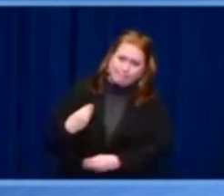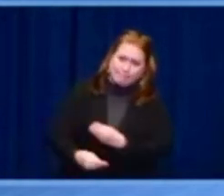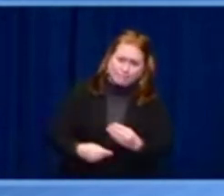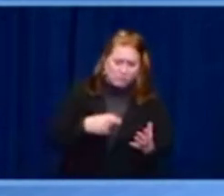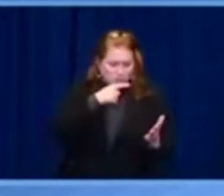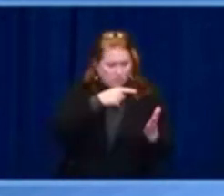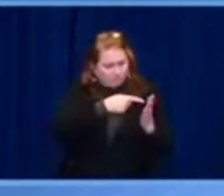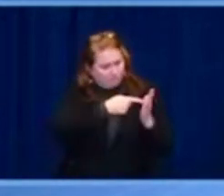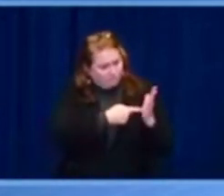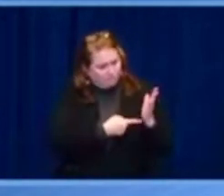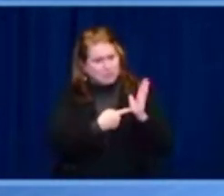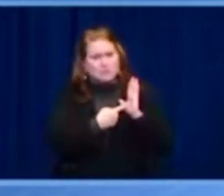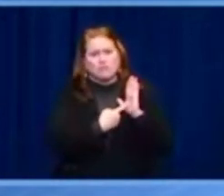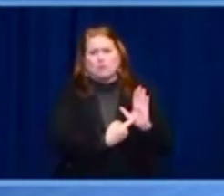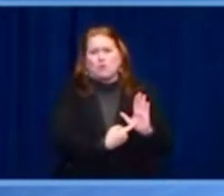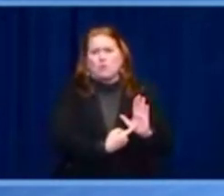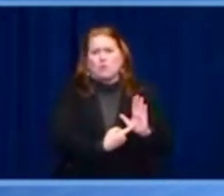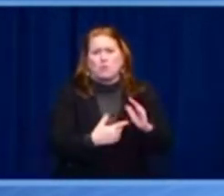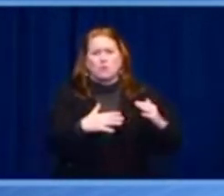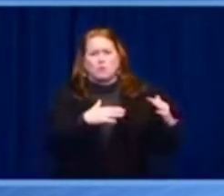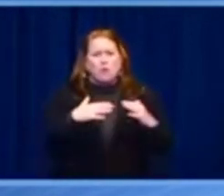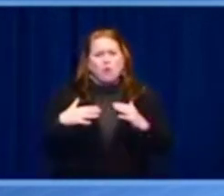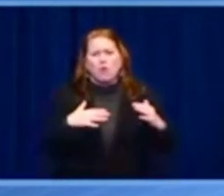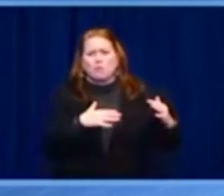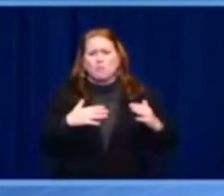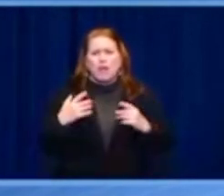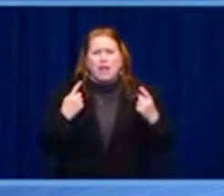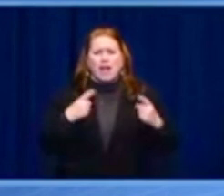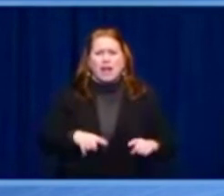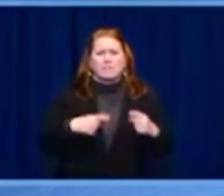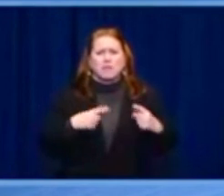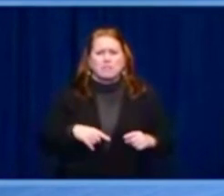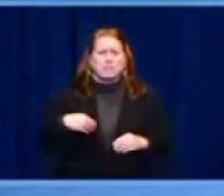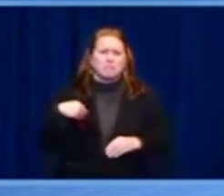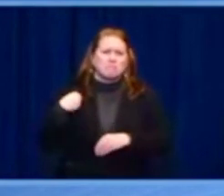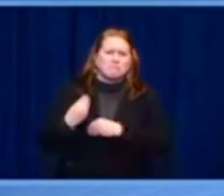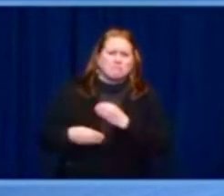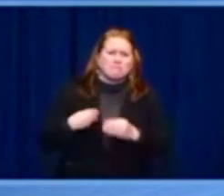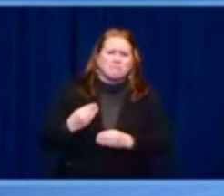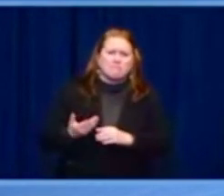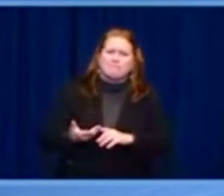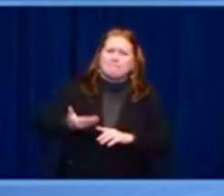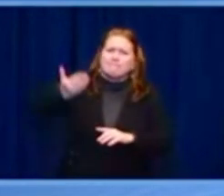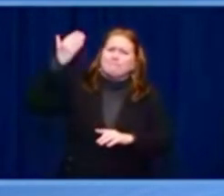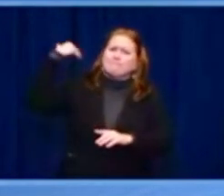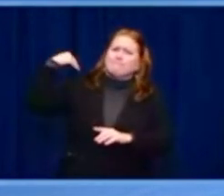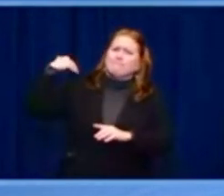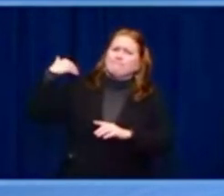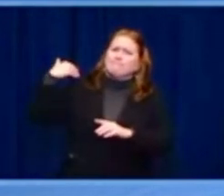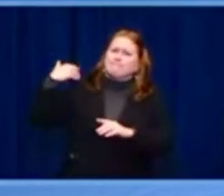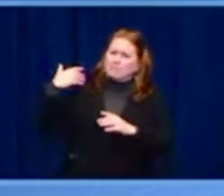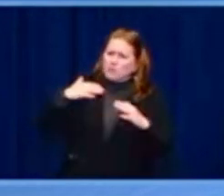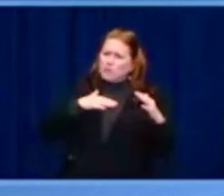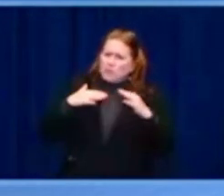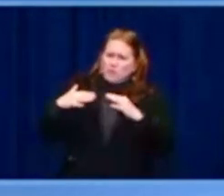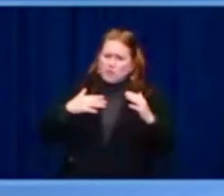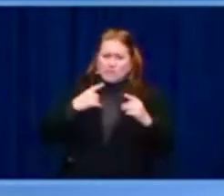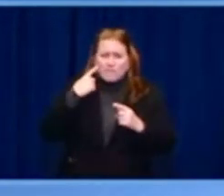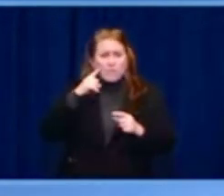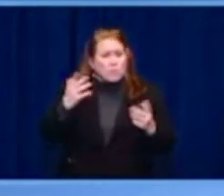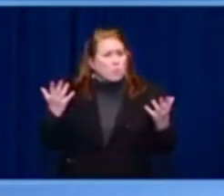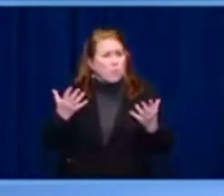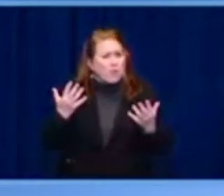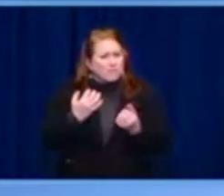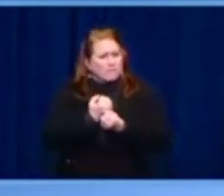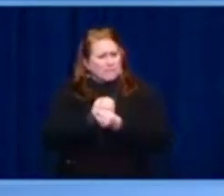acts. This is where the threat to our values comes from. This is why democracy